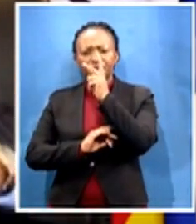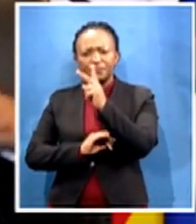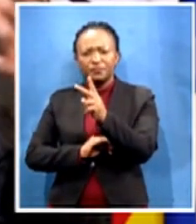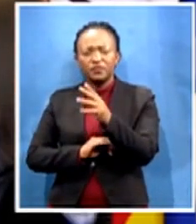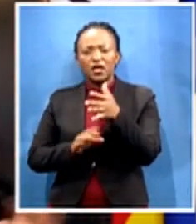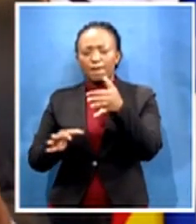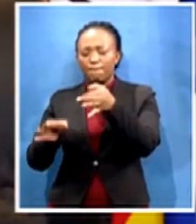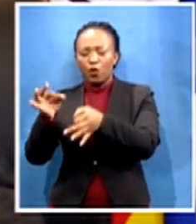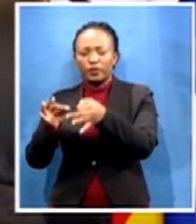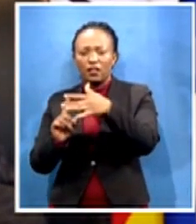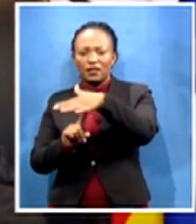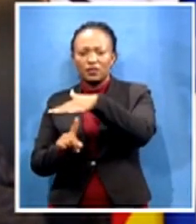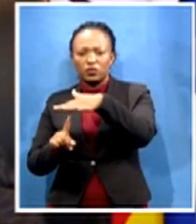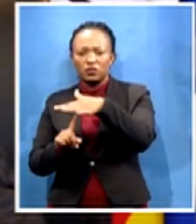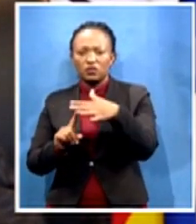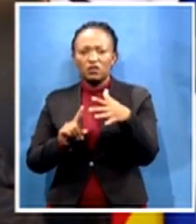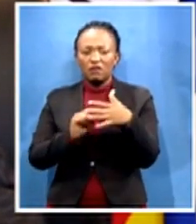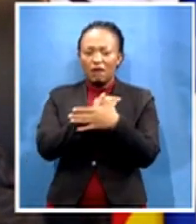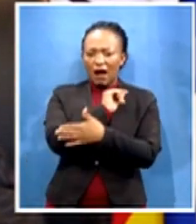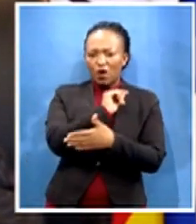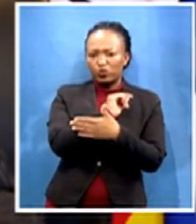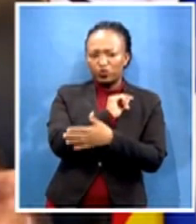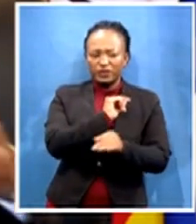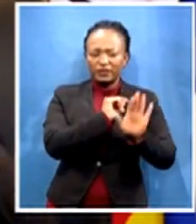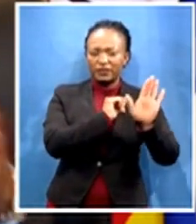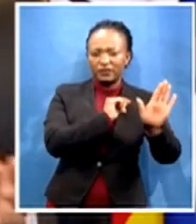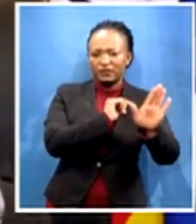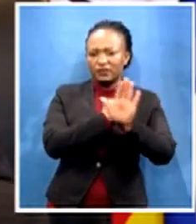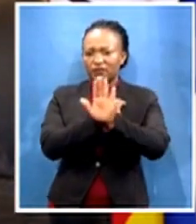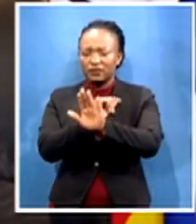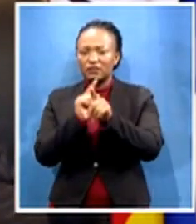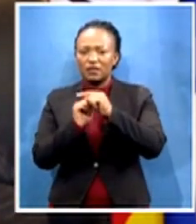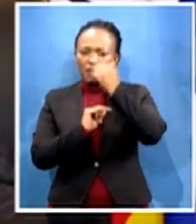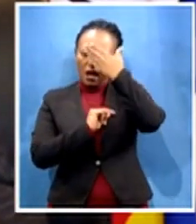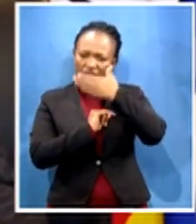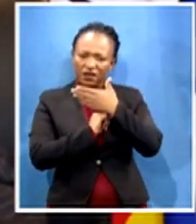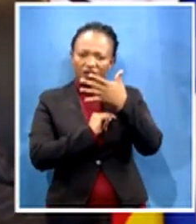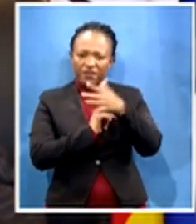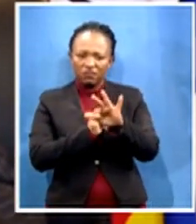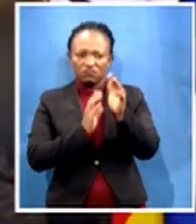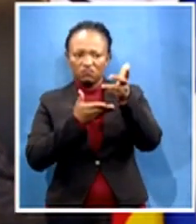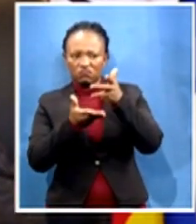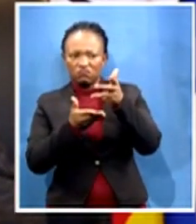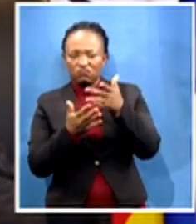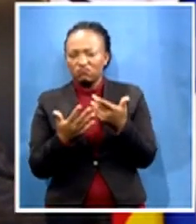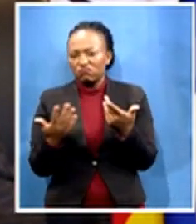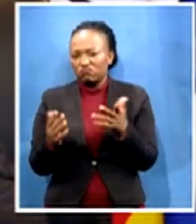region and in Africa, and so how we can support